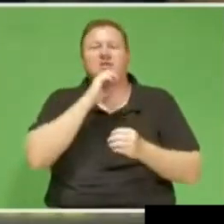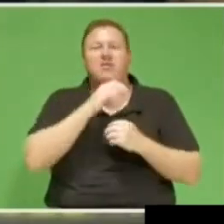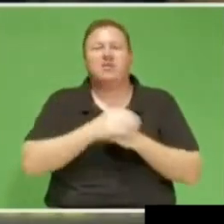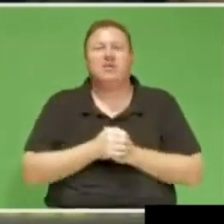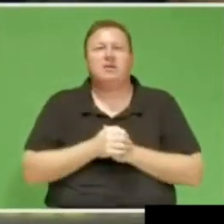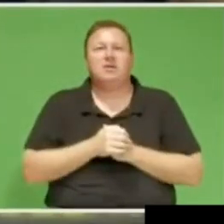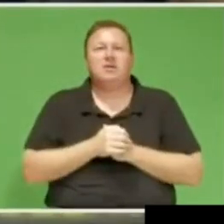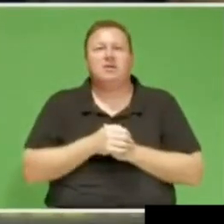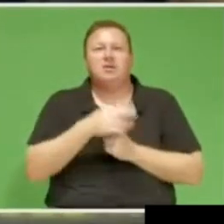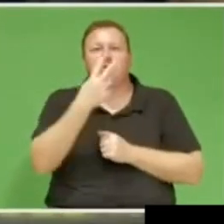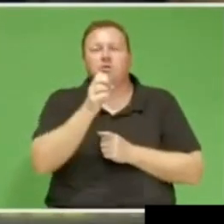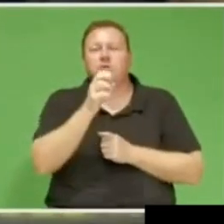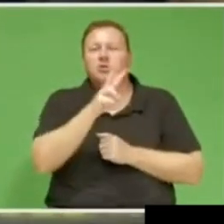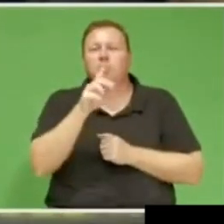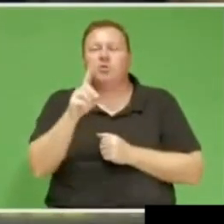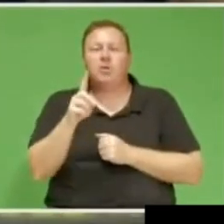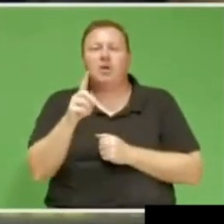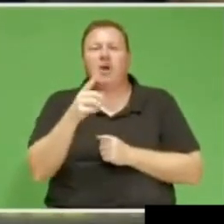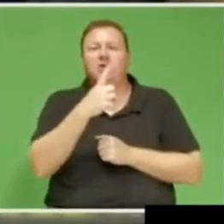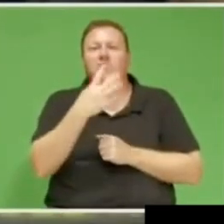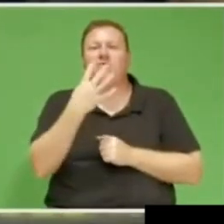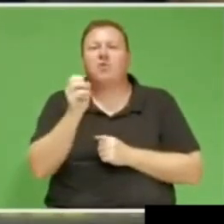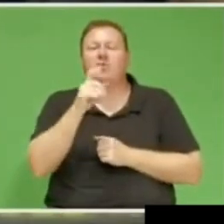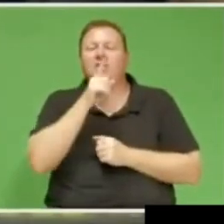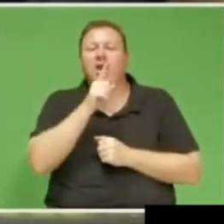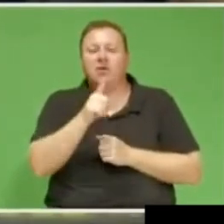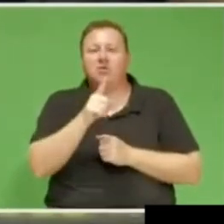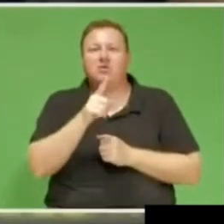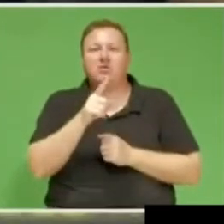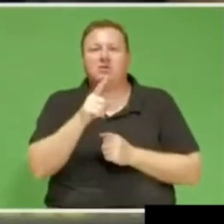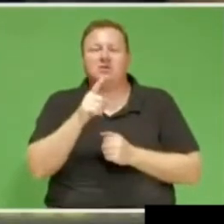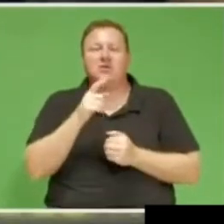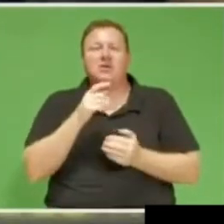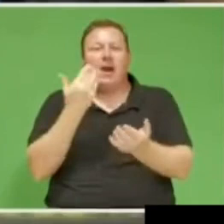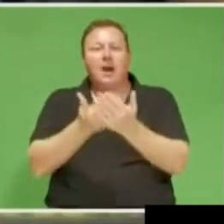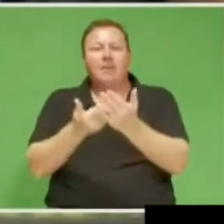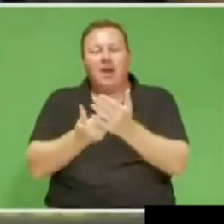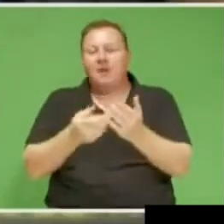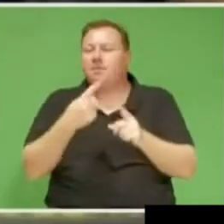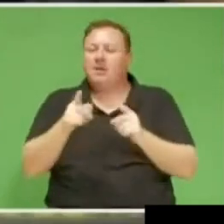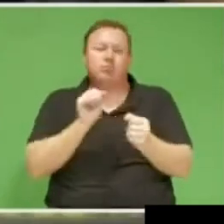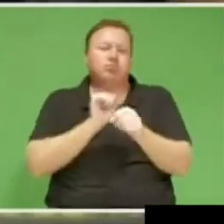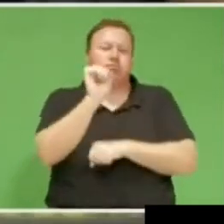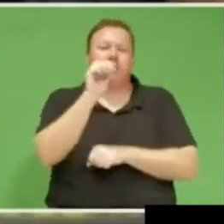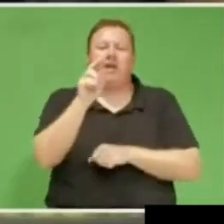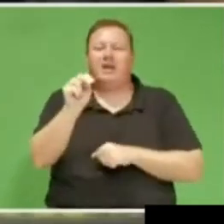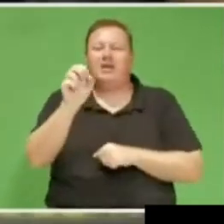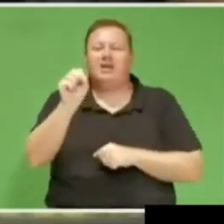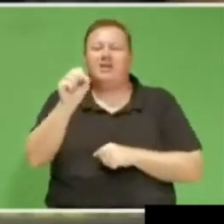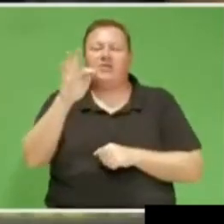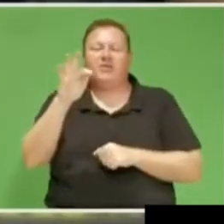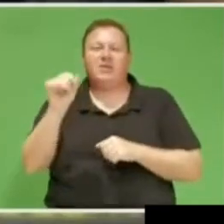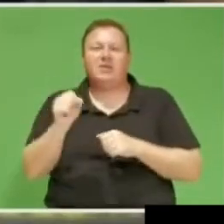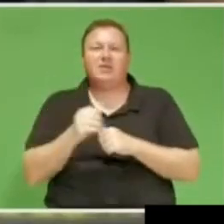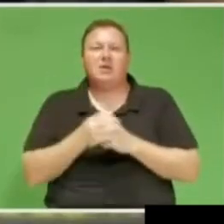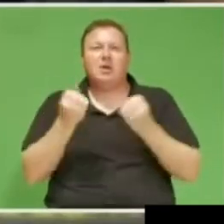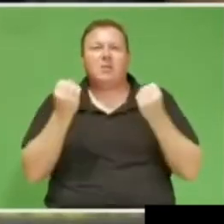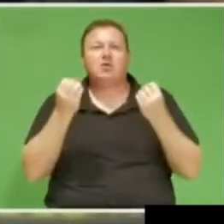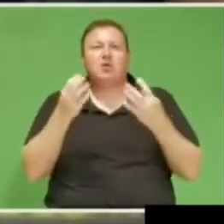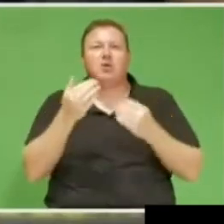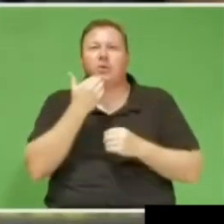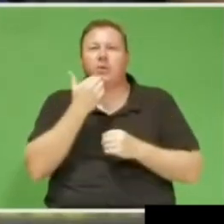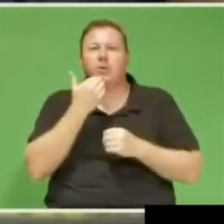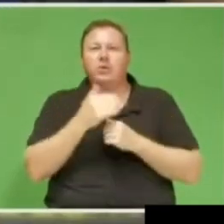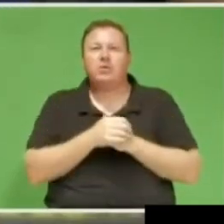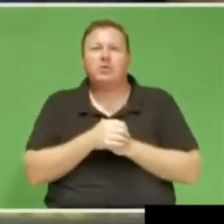thousand university and tivet college students had applied and rejected by NSFAS the majority of those rejected applicants